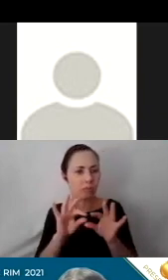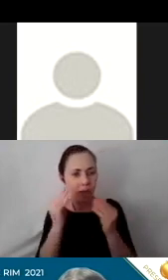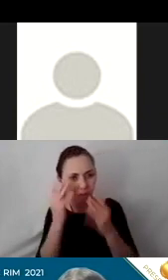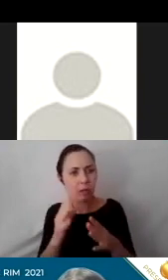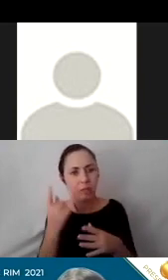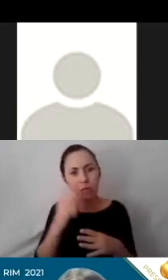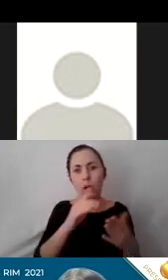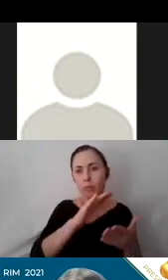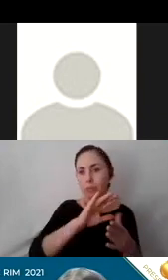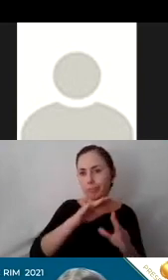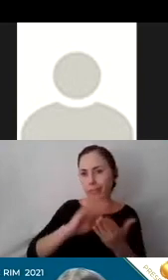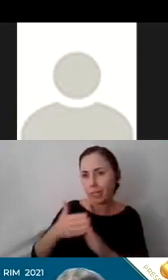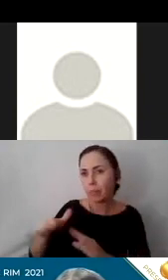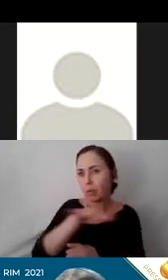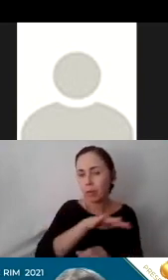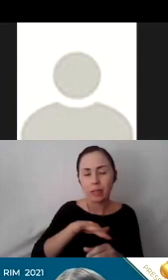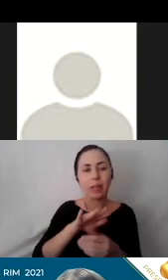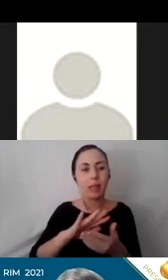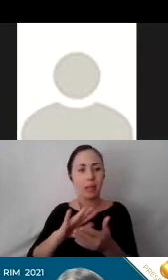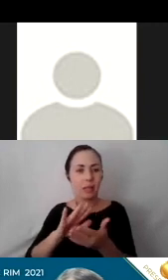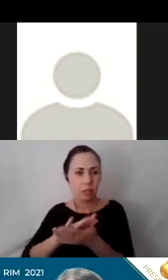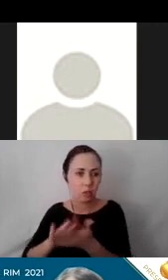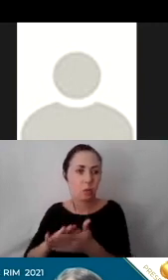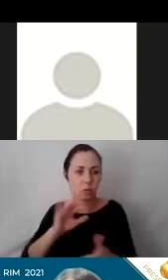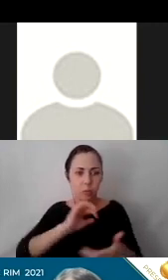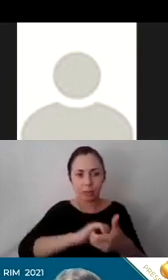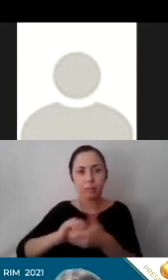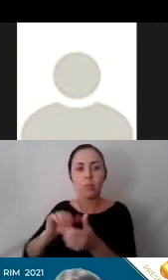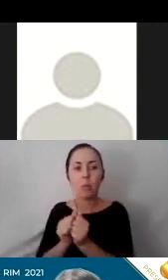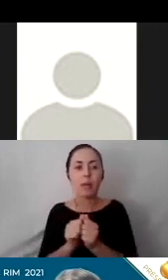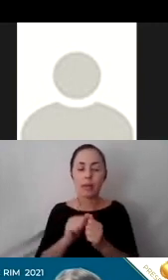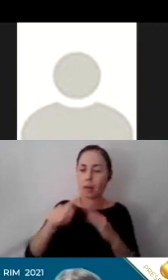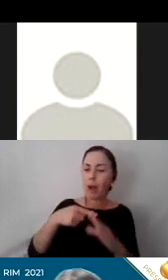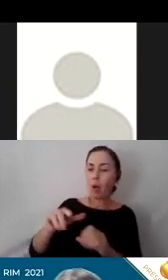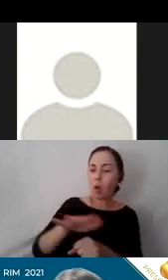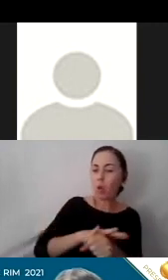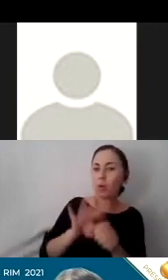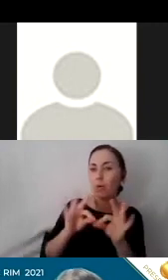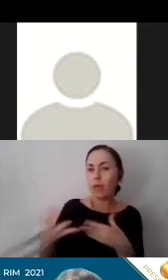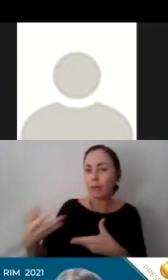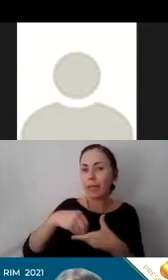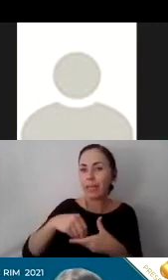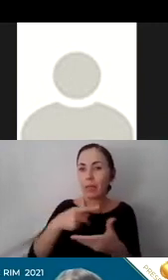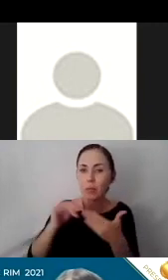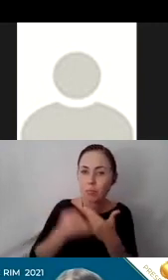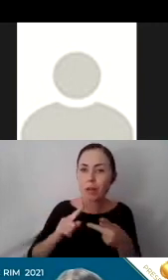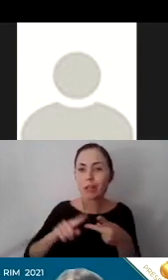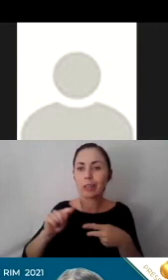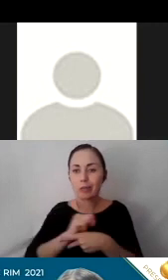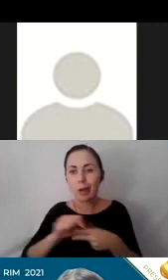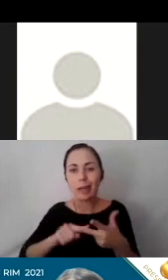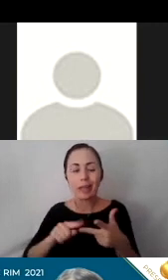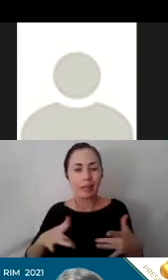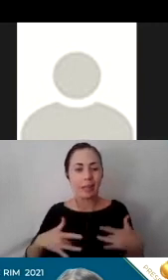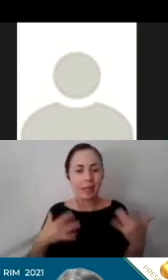schools we work with, and family members in the community about local family engagement projects, trainings, events, and